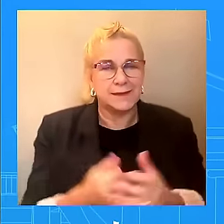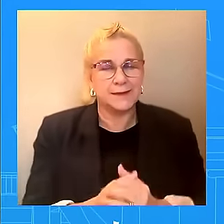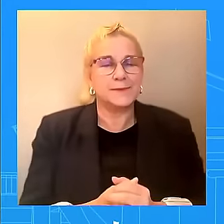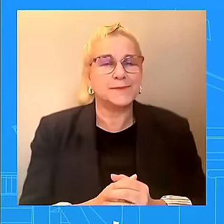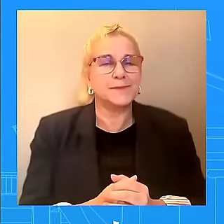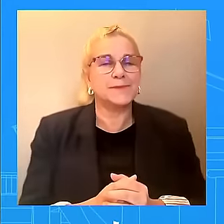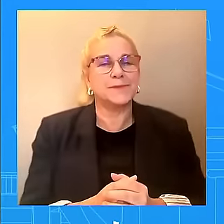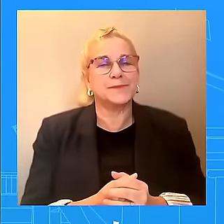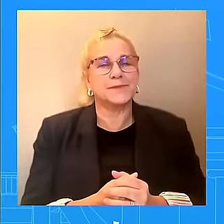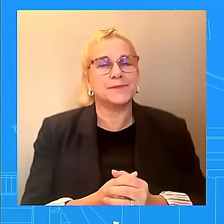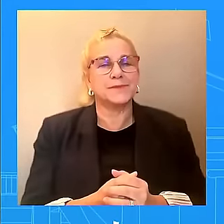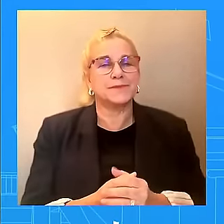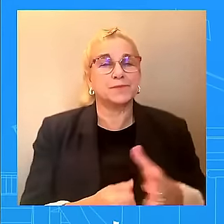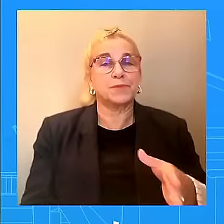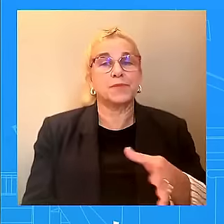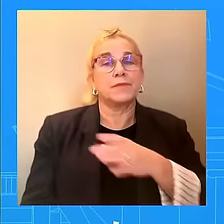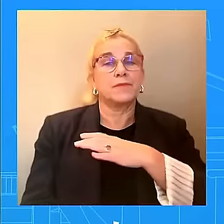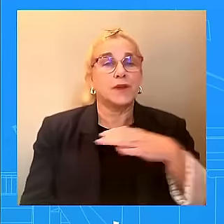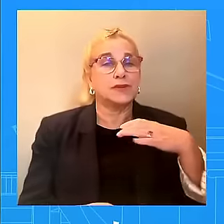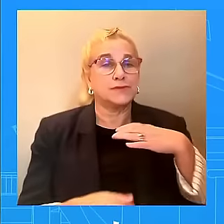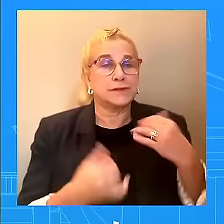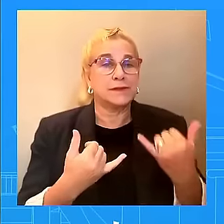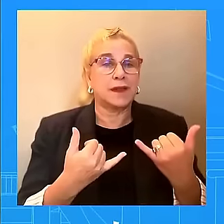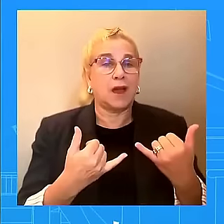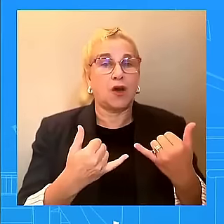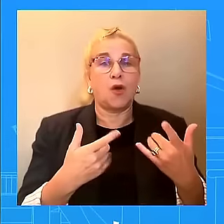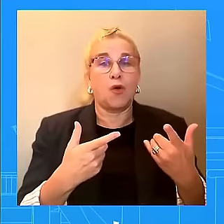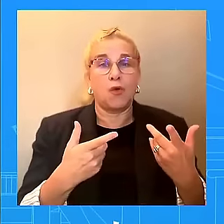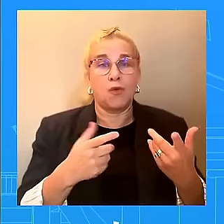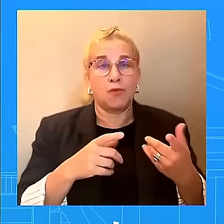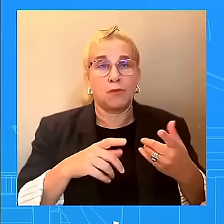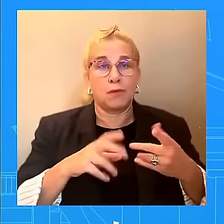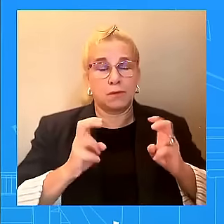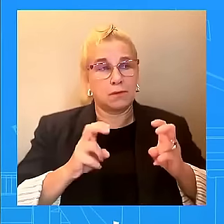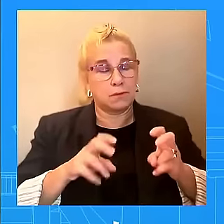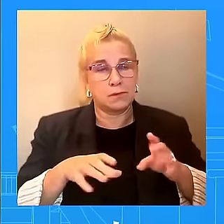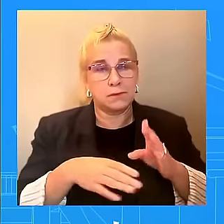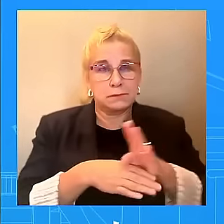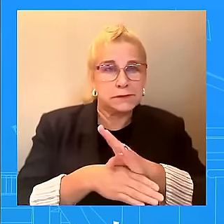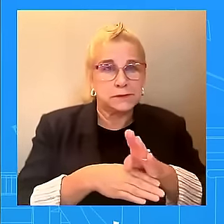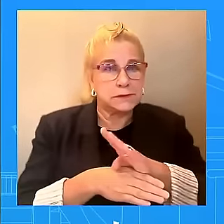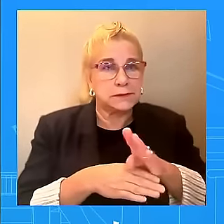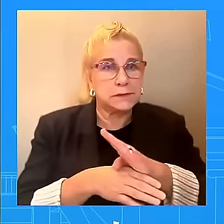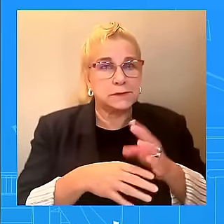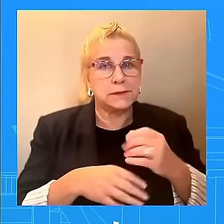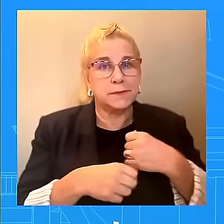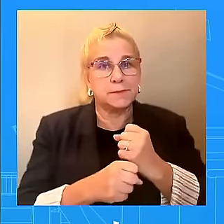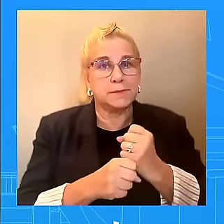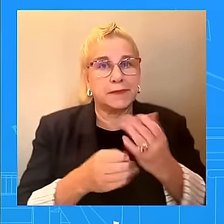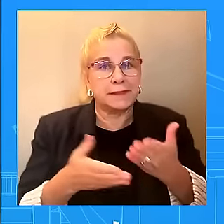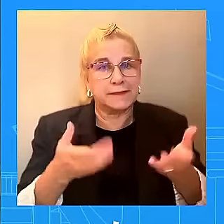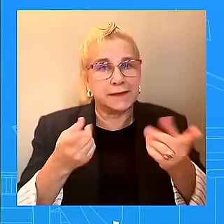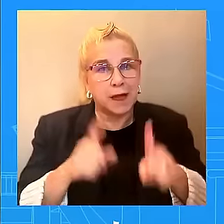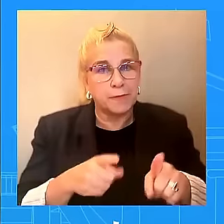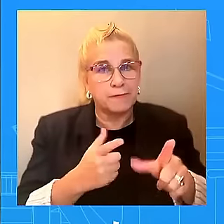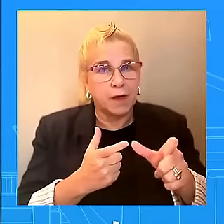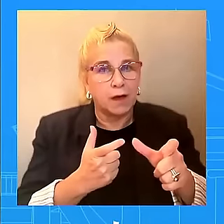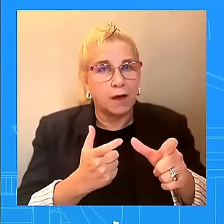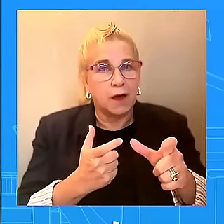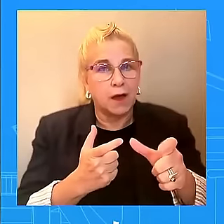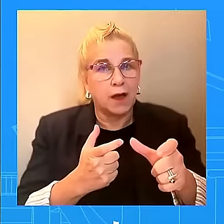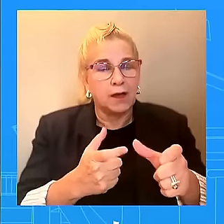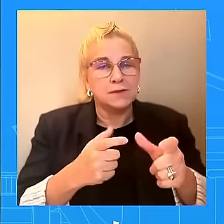to get this done. And here's the thing. In the past, Congress has been able to take quick action even when there is a recess